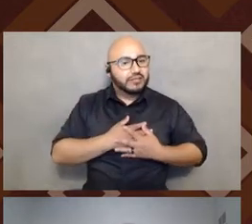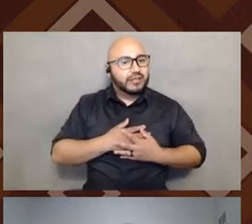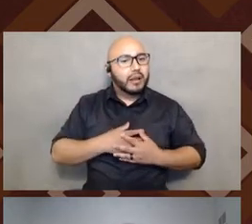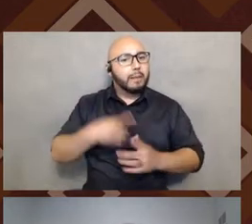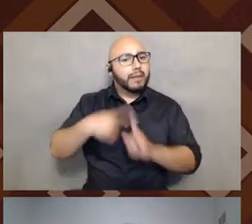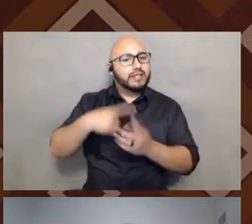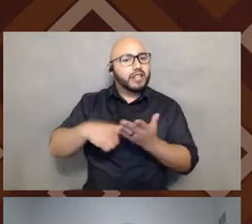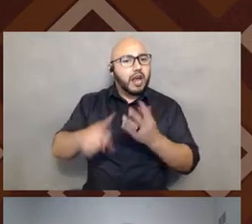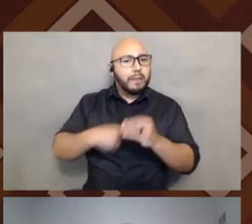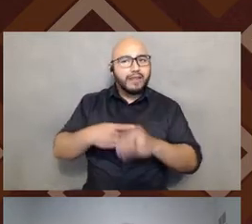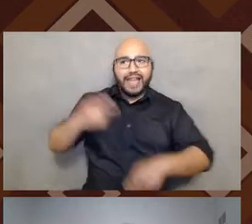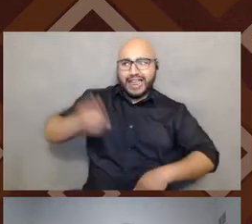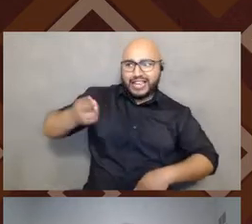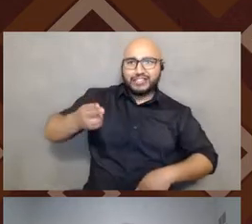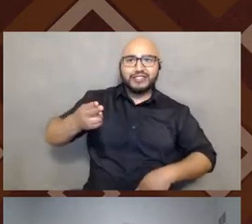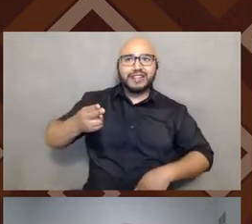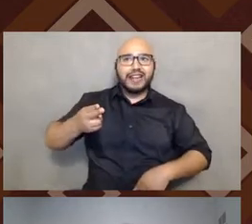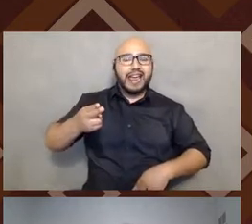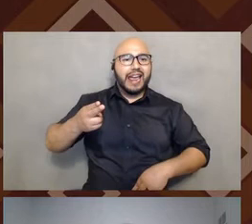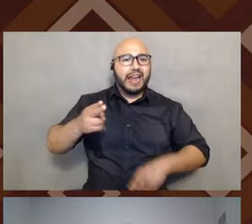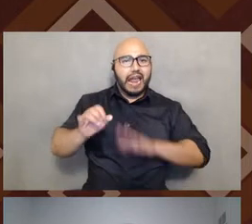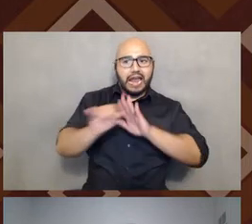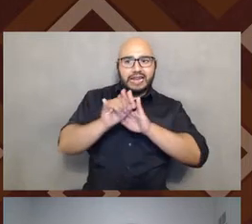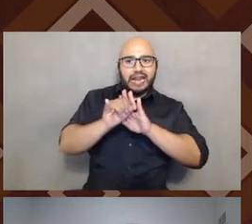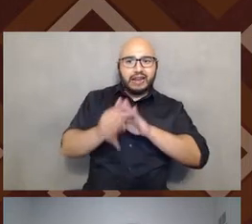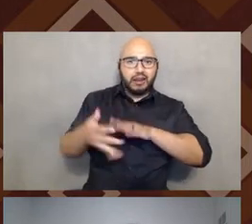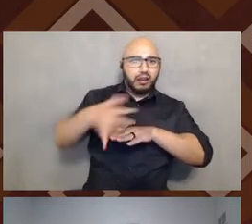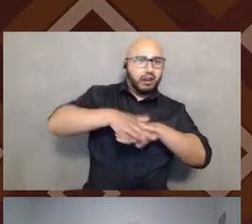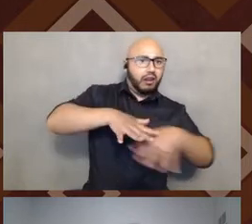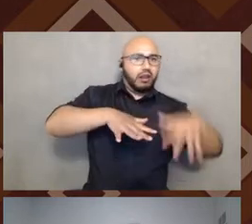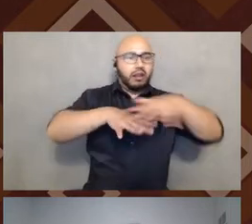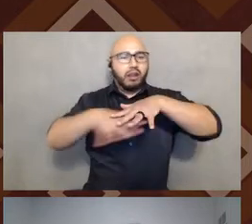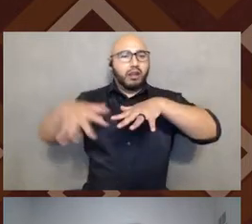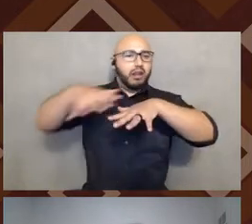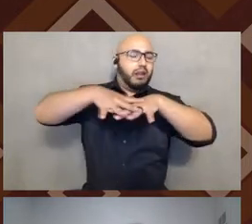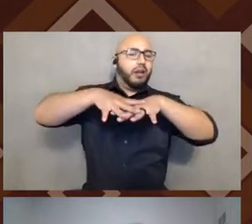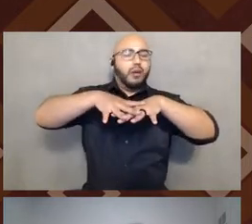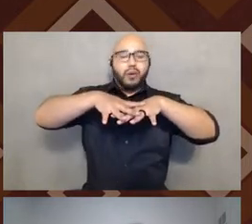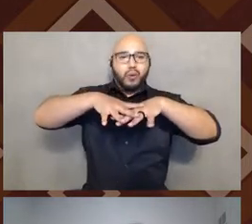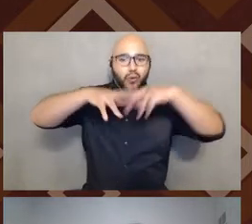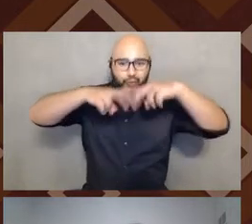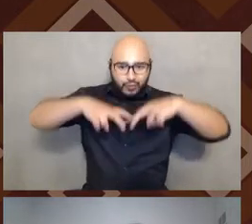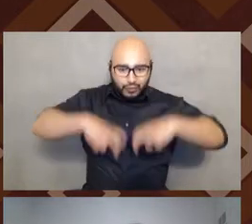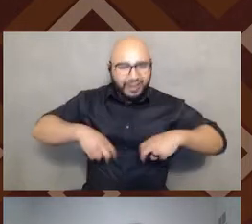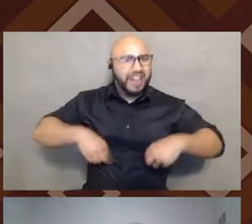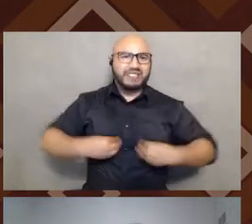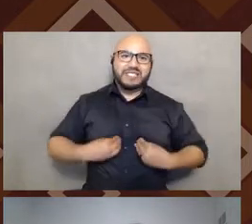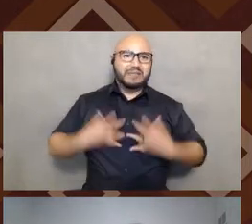of this identity. So, um, just, uh, you know, I was inspired by it. Thanks for sharing.